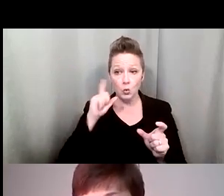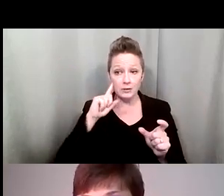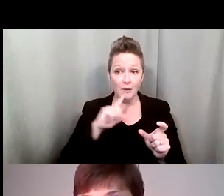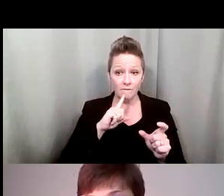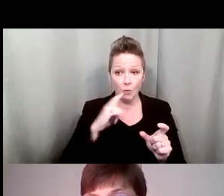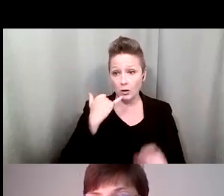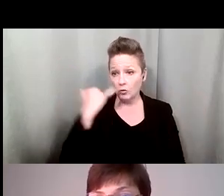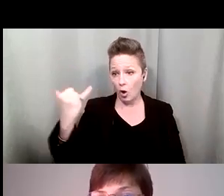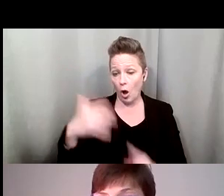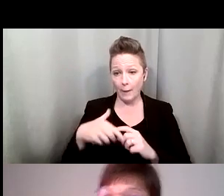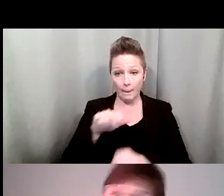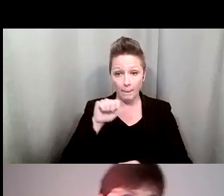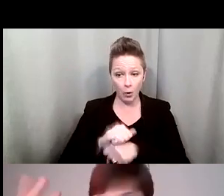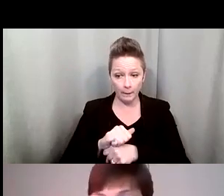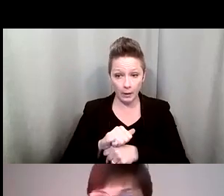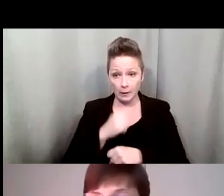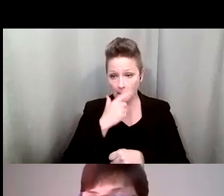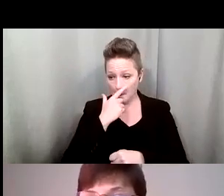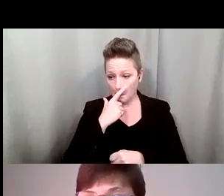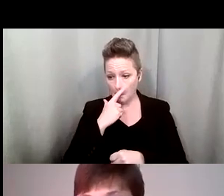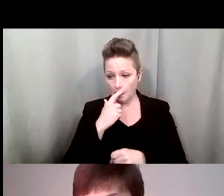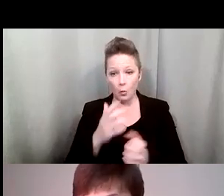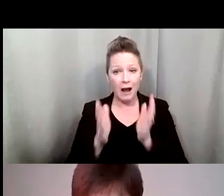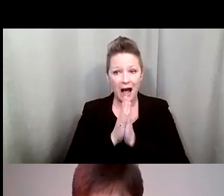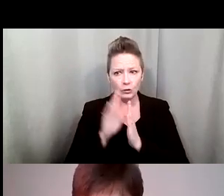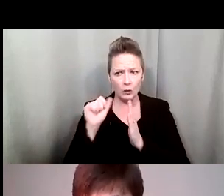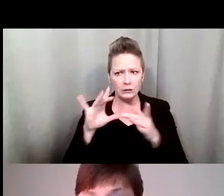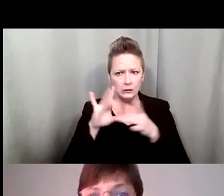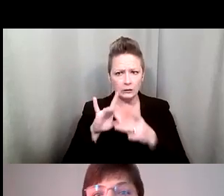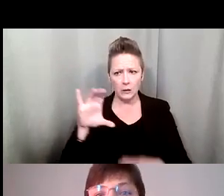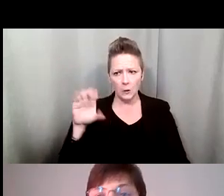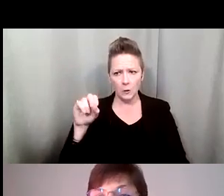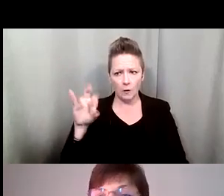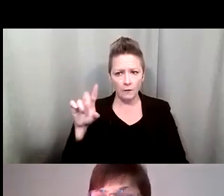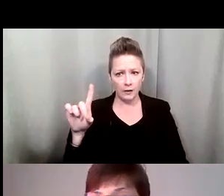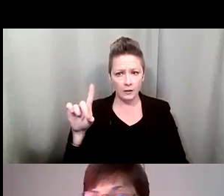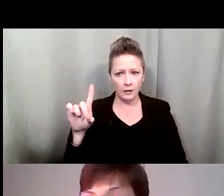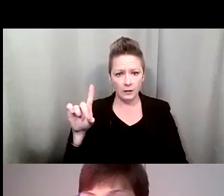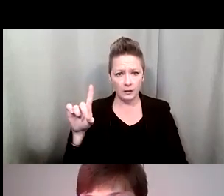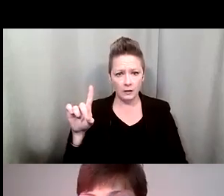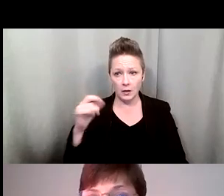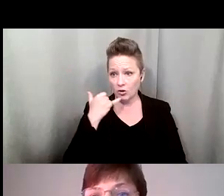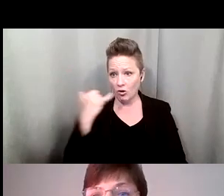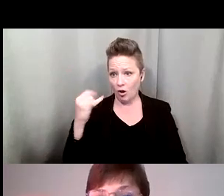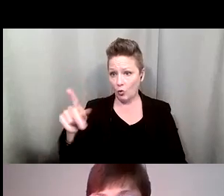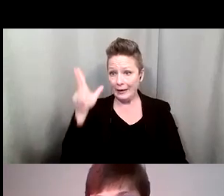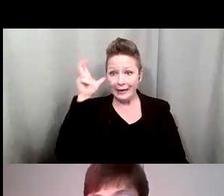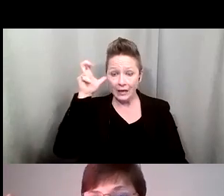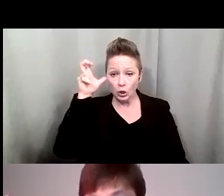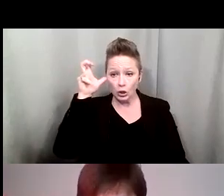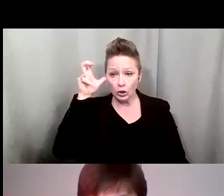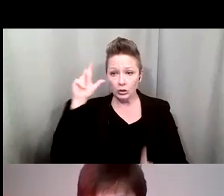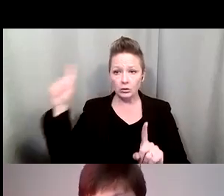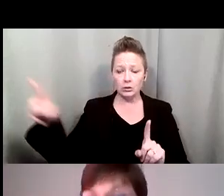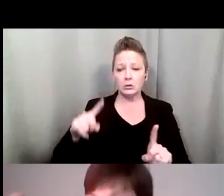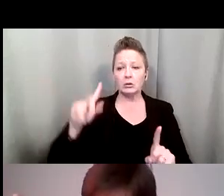appointment or they need to ask questions about COVID related. They're calling a hearing individual, a communication assistant